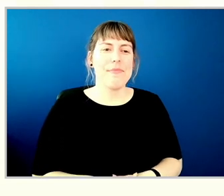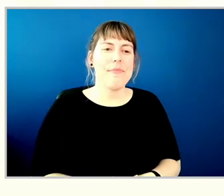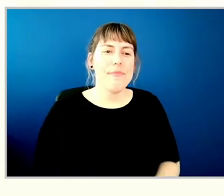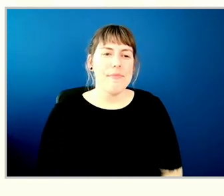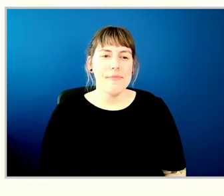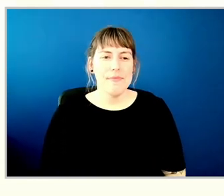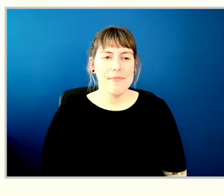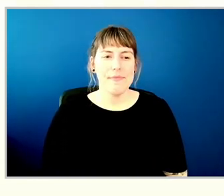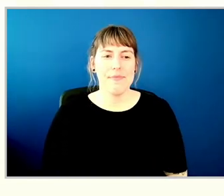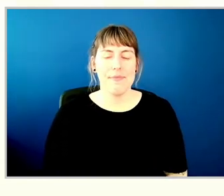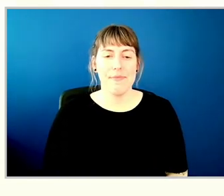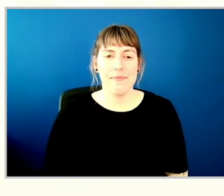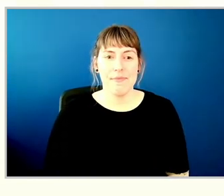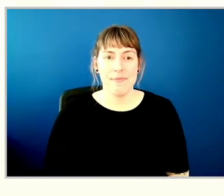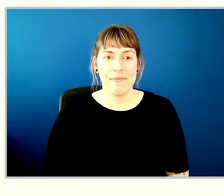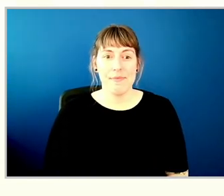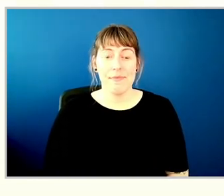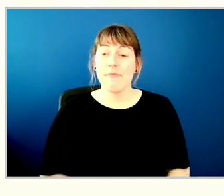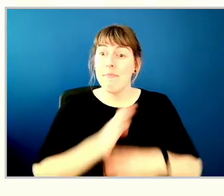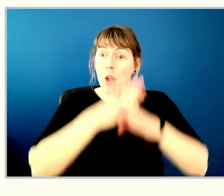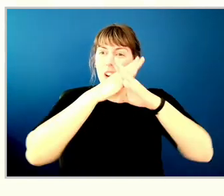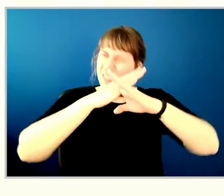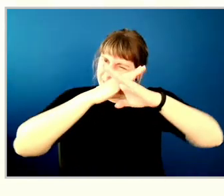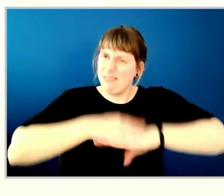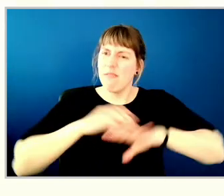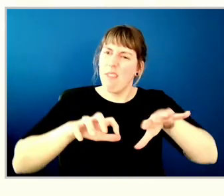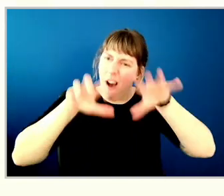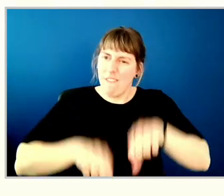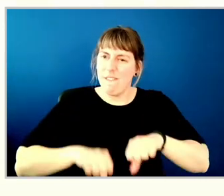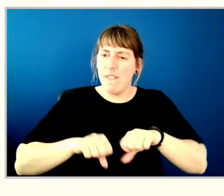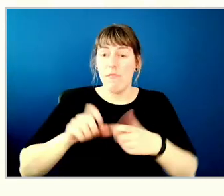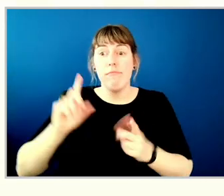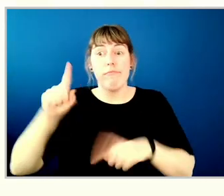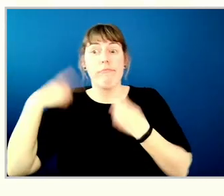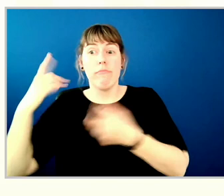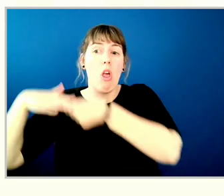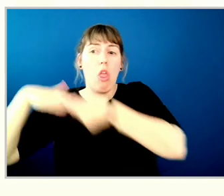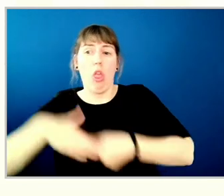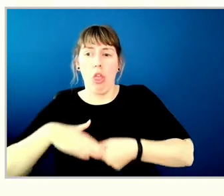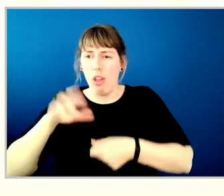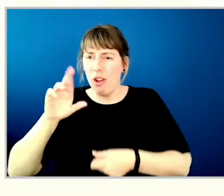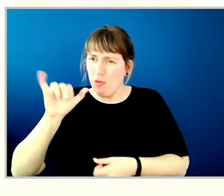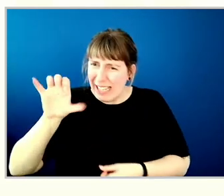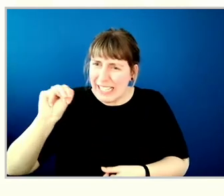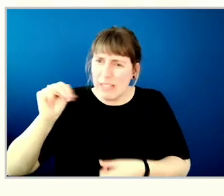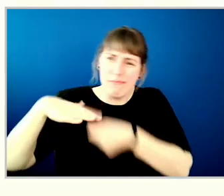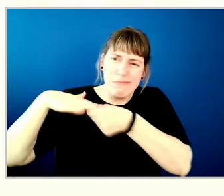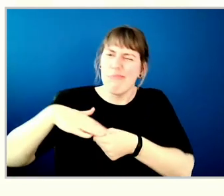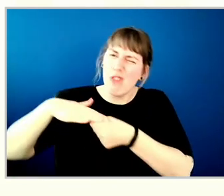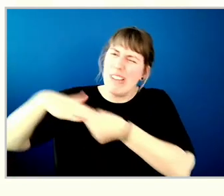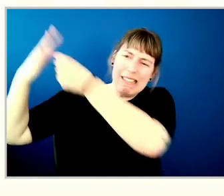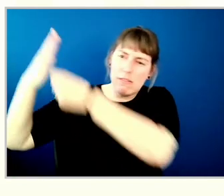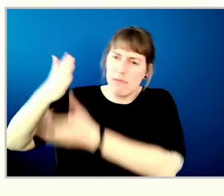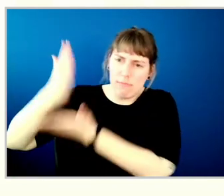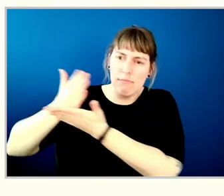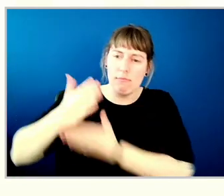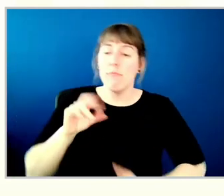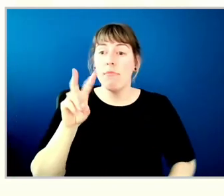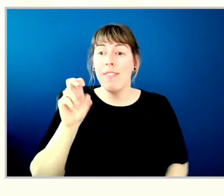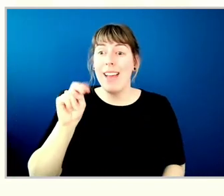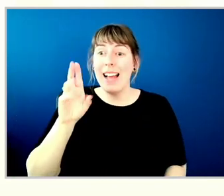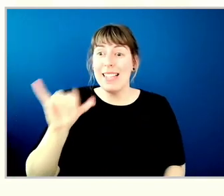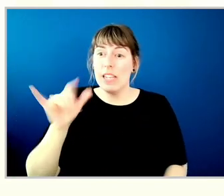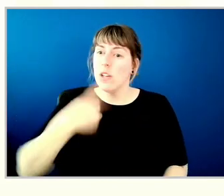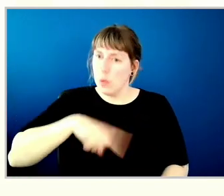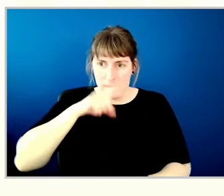We've always worked to remove the barriers and legacies that systemic racism creates. Last year, I reported that Vancity also committed